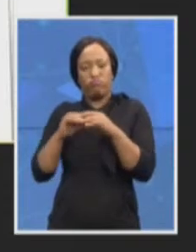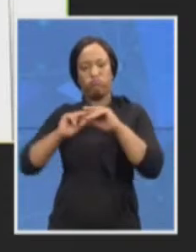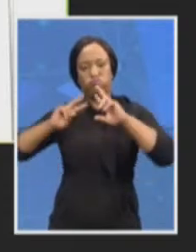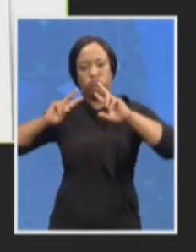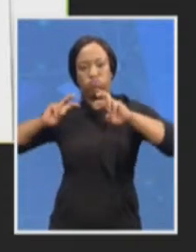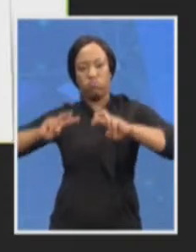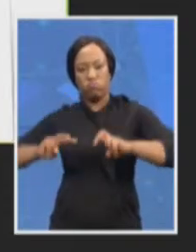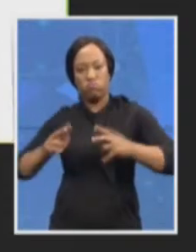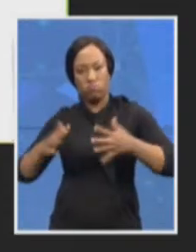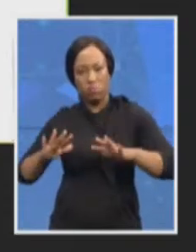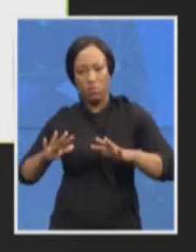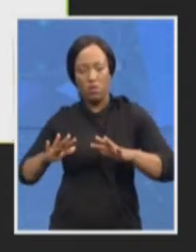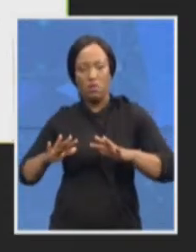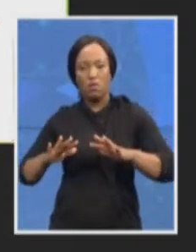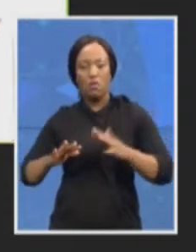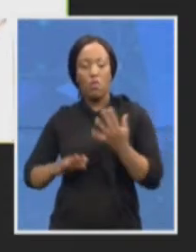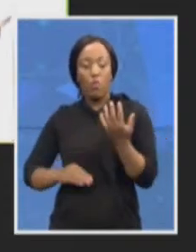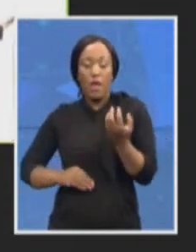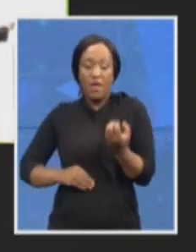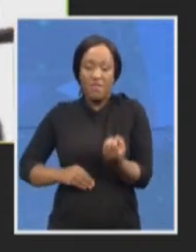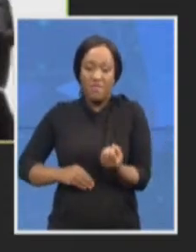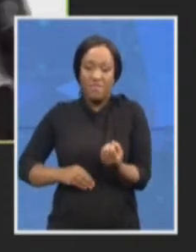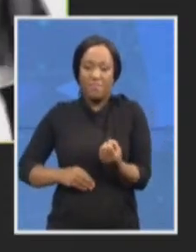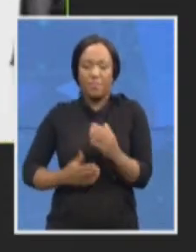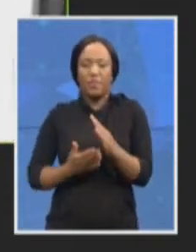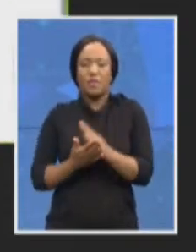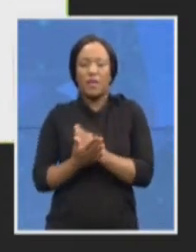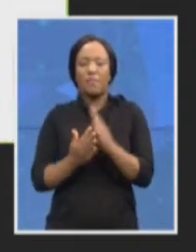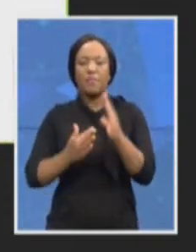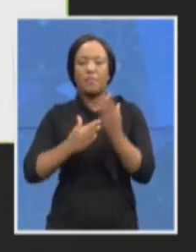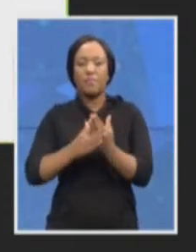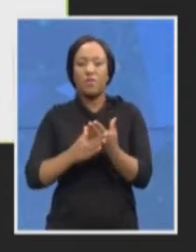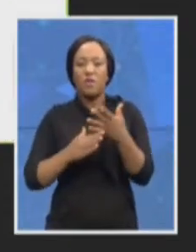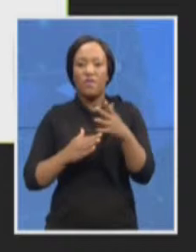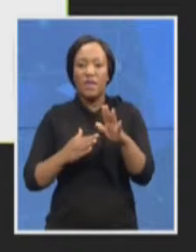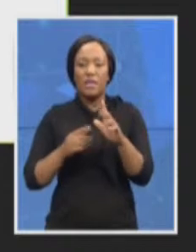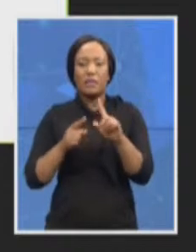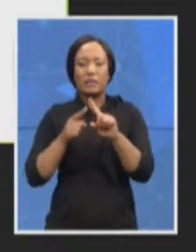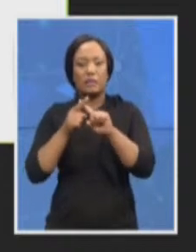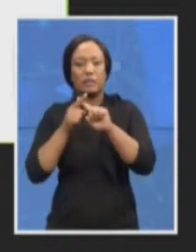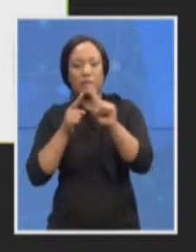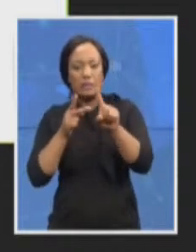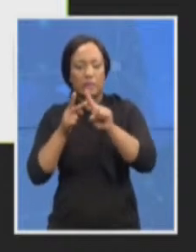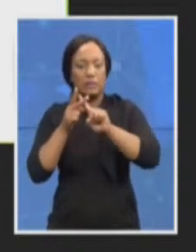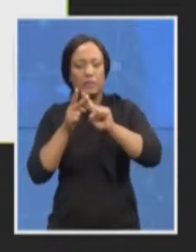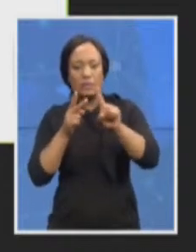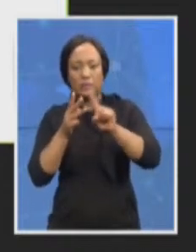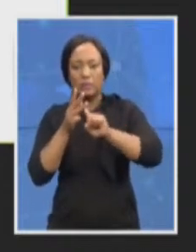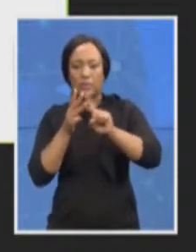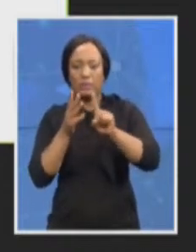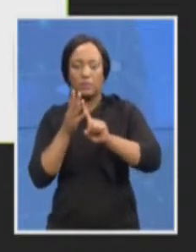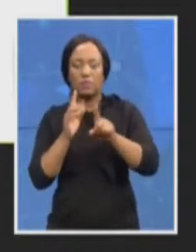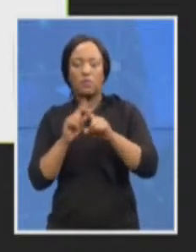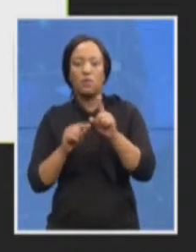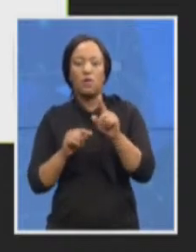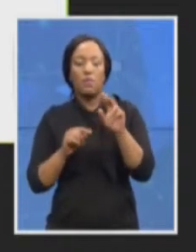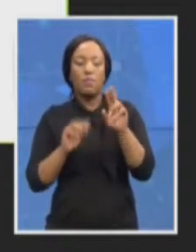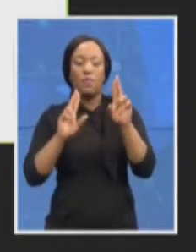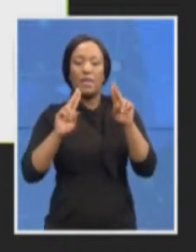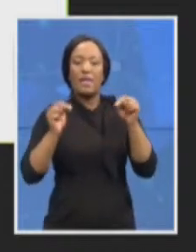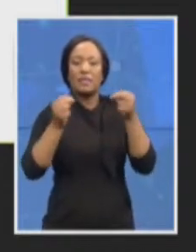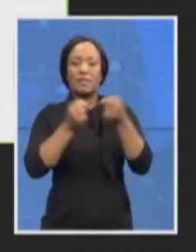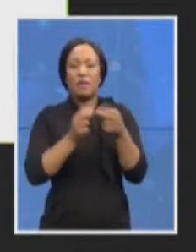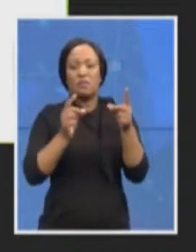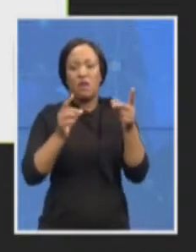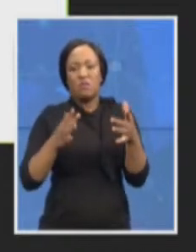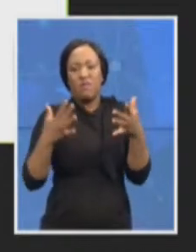cases that has been highlighted by the national director, the ESCOM